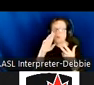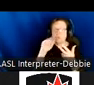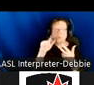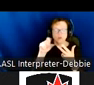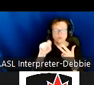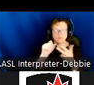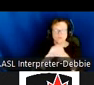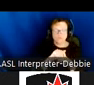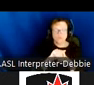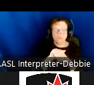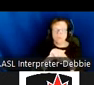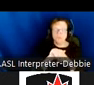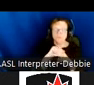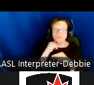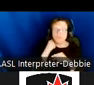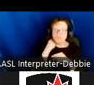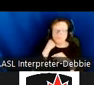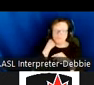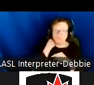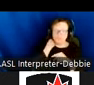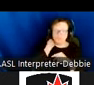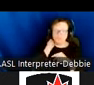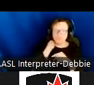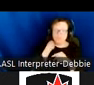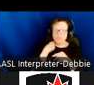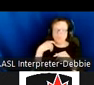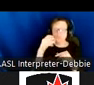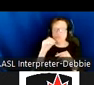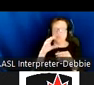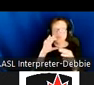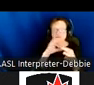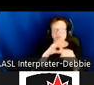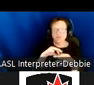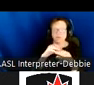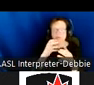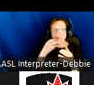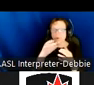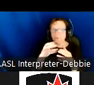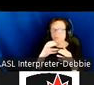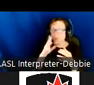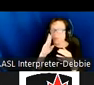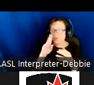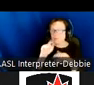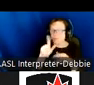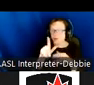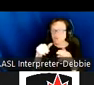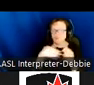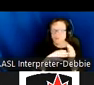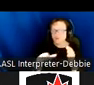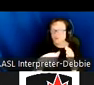We attempt to realize such idea with two different kinds of haptic devices.